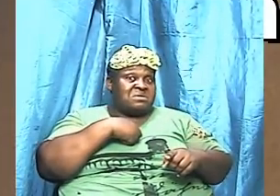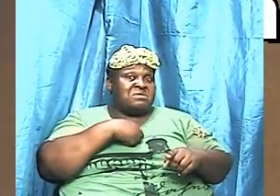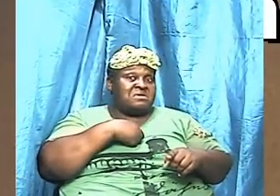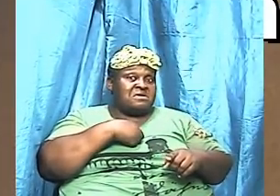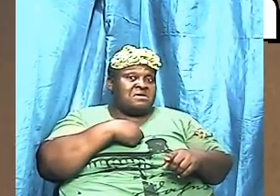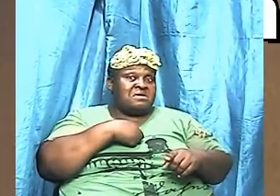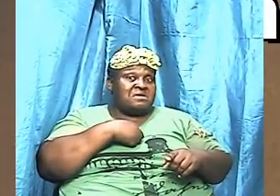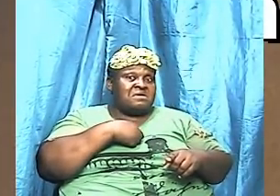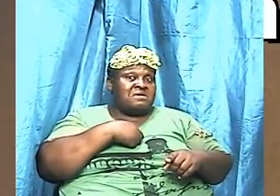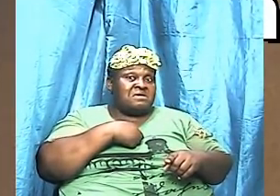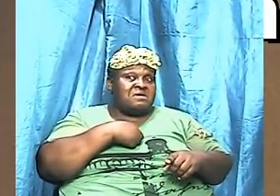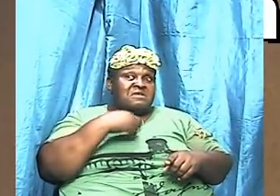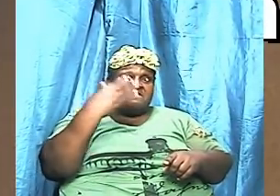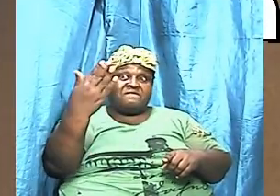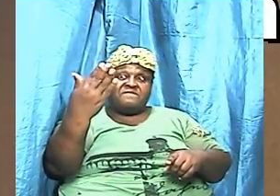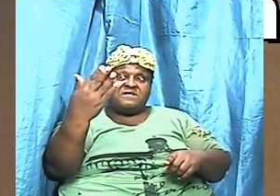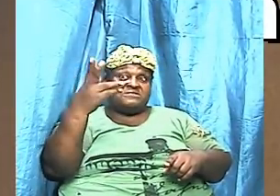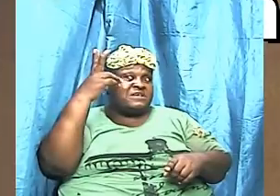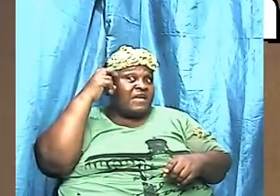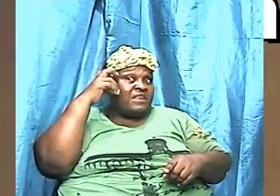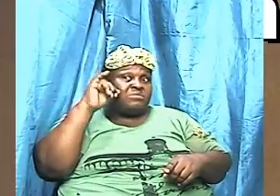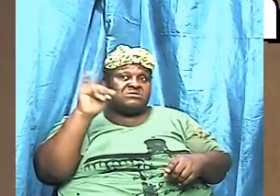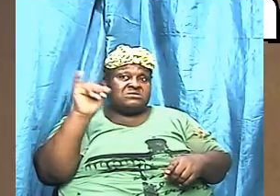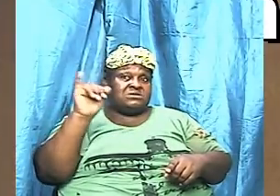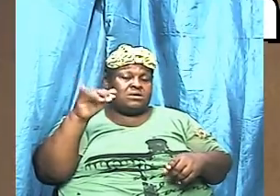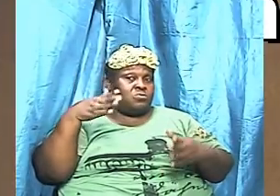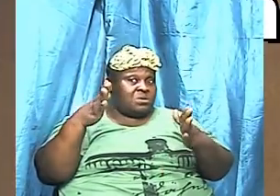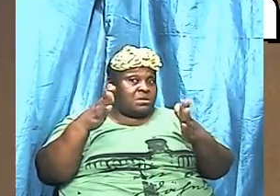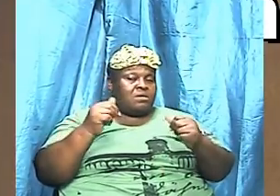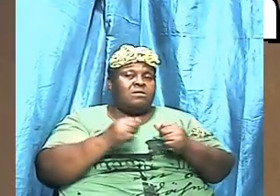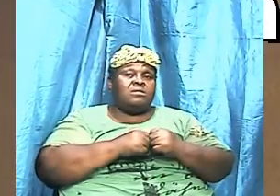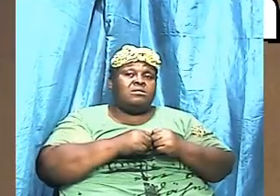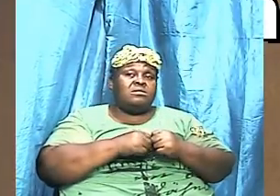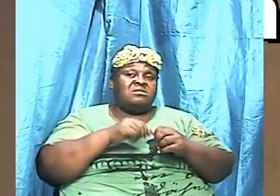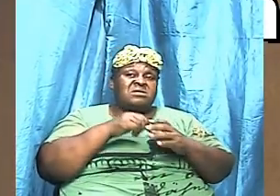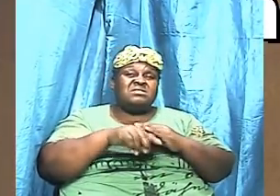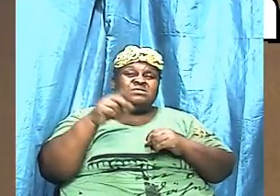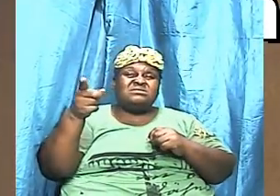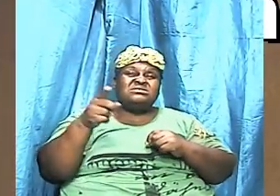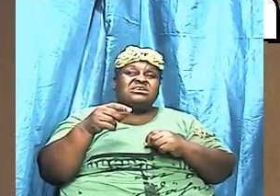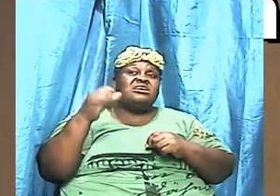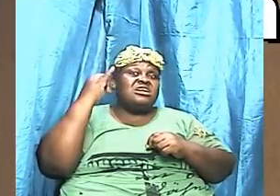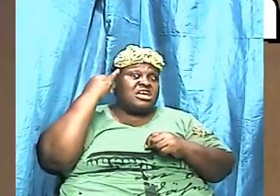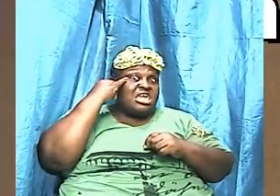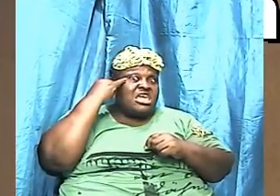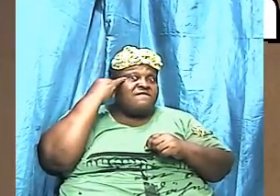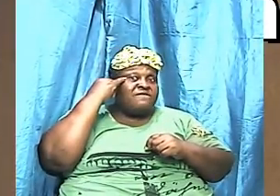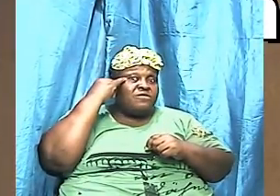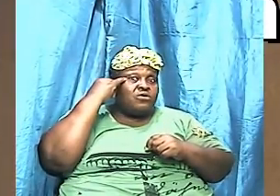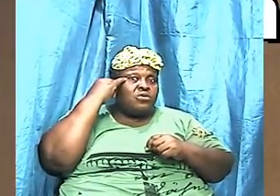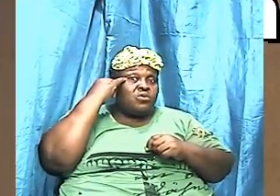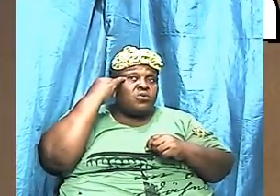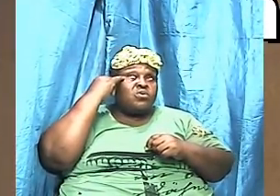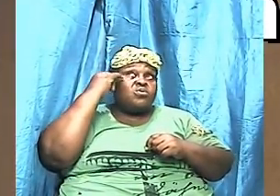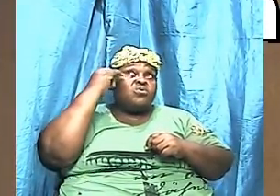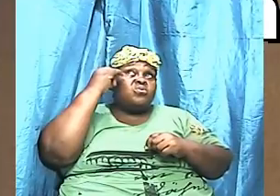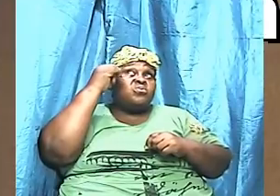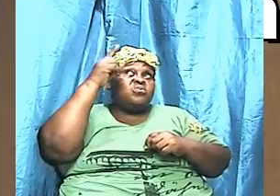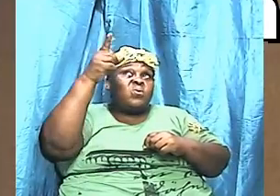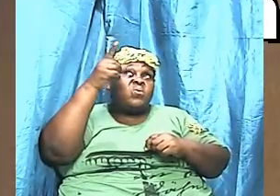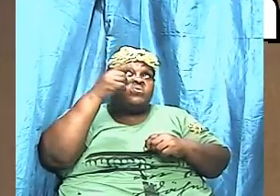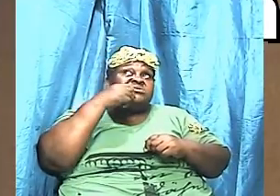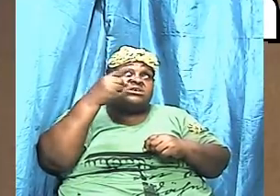and sisters in this portion of scripture the devil was saying to Jesus if you are who you say you